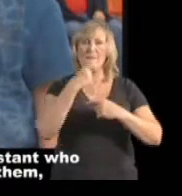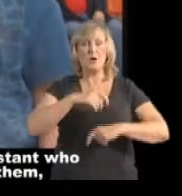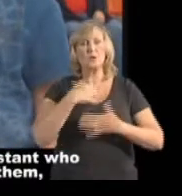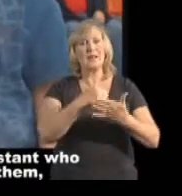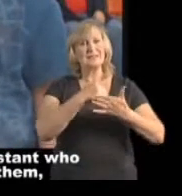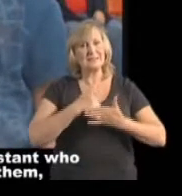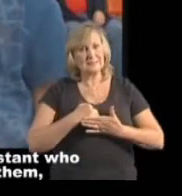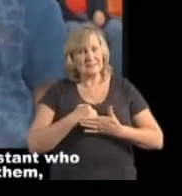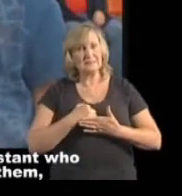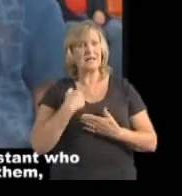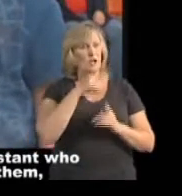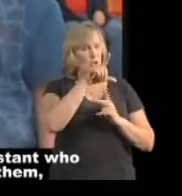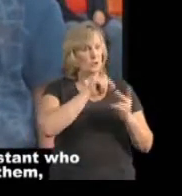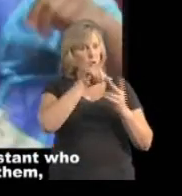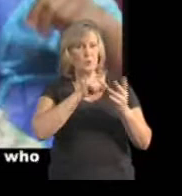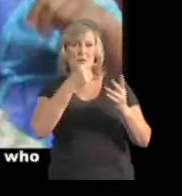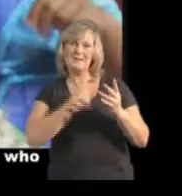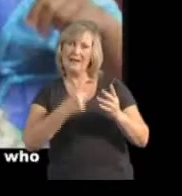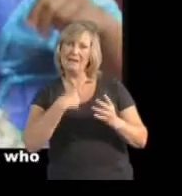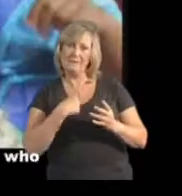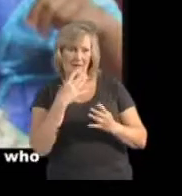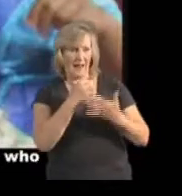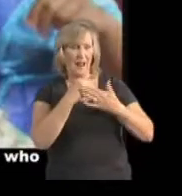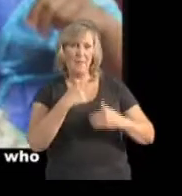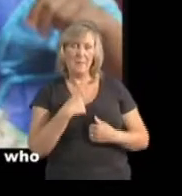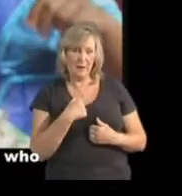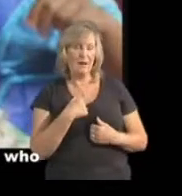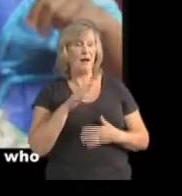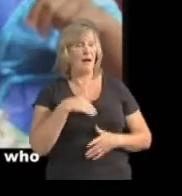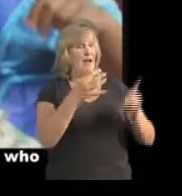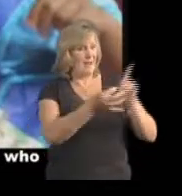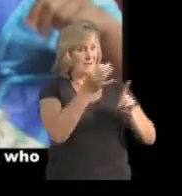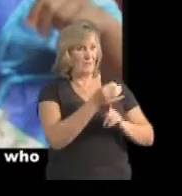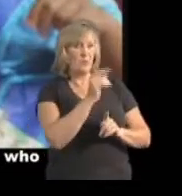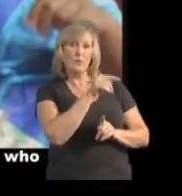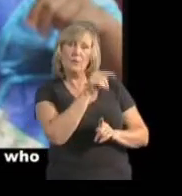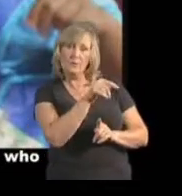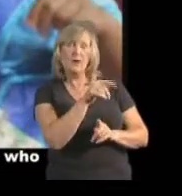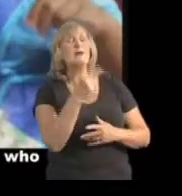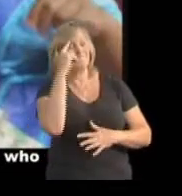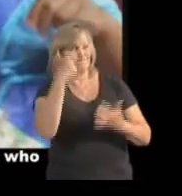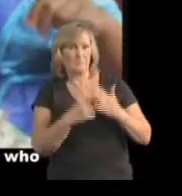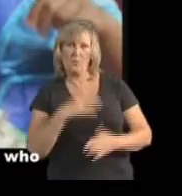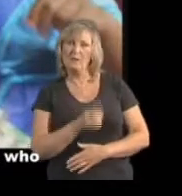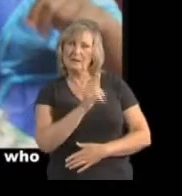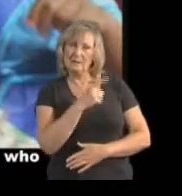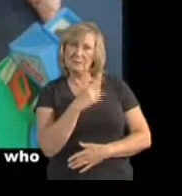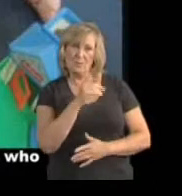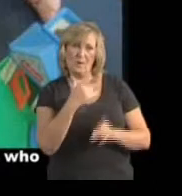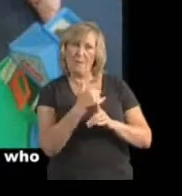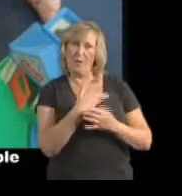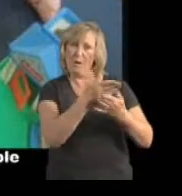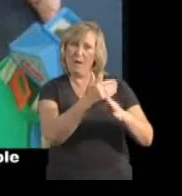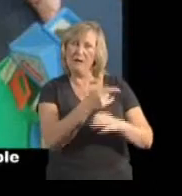who they've chosen themselves to help them. So I got to interview her and decide who I wanted to employ